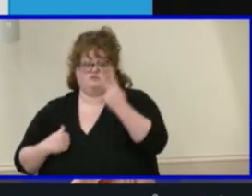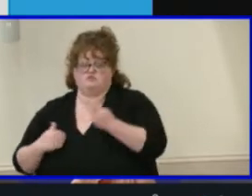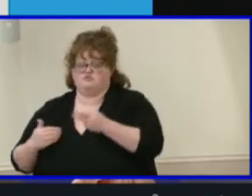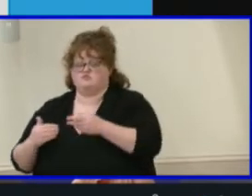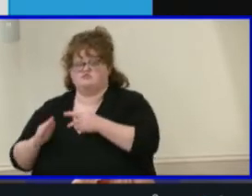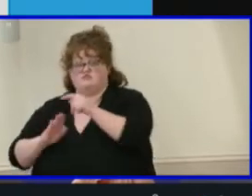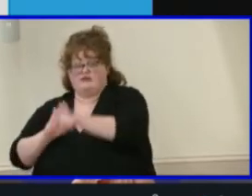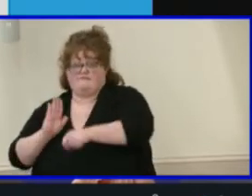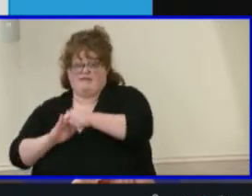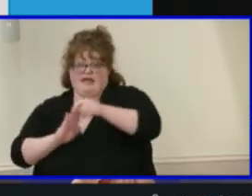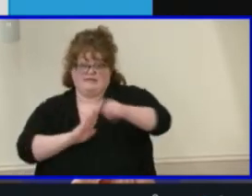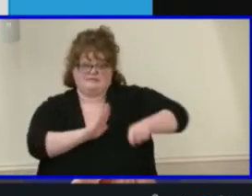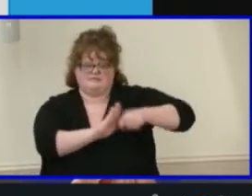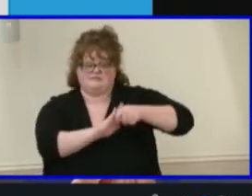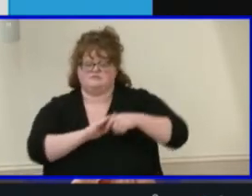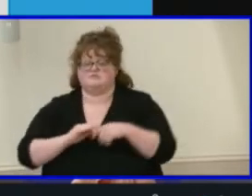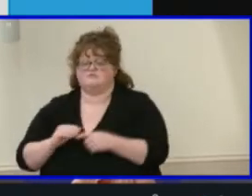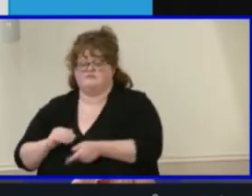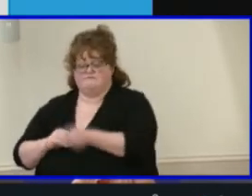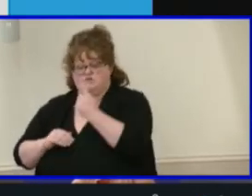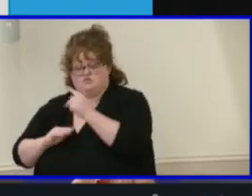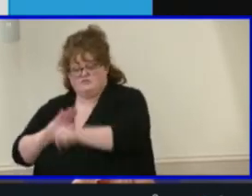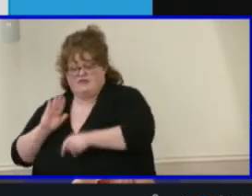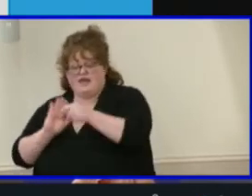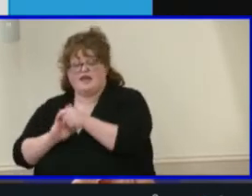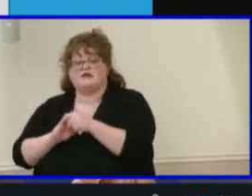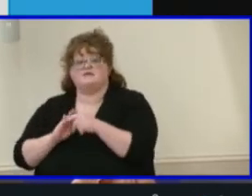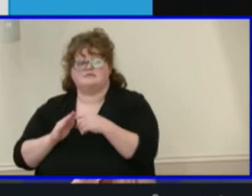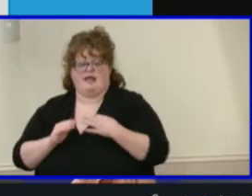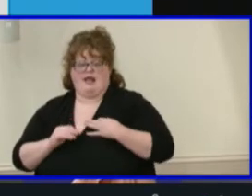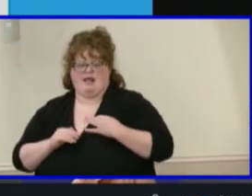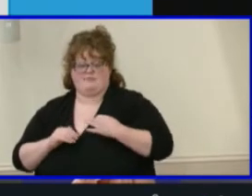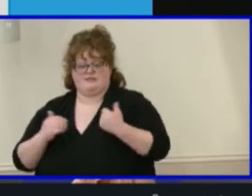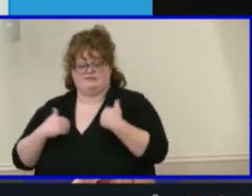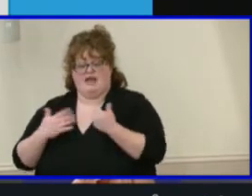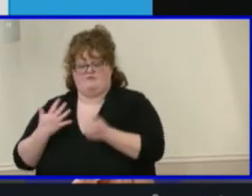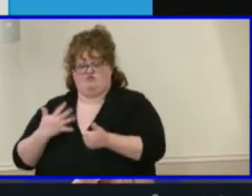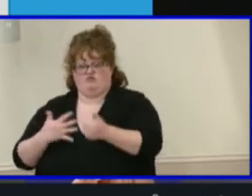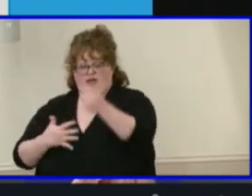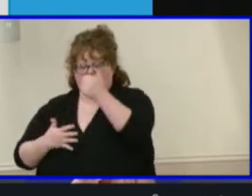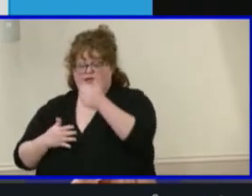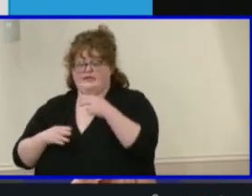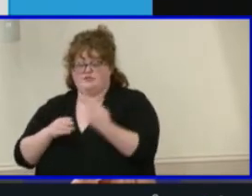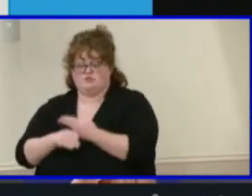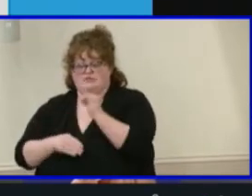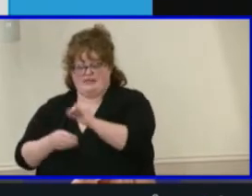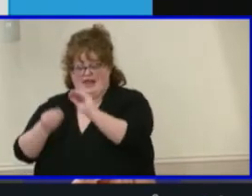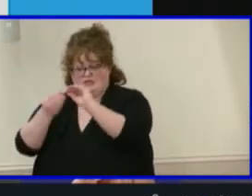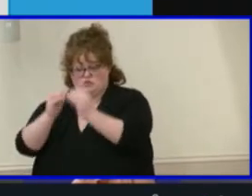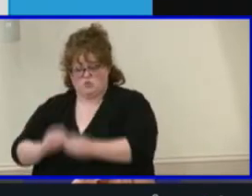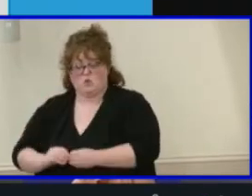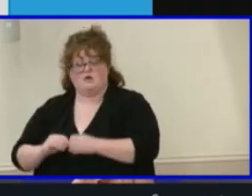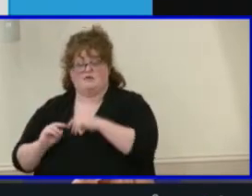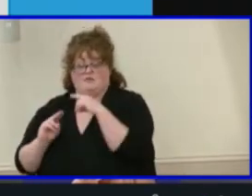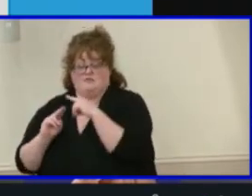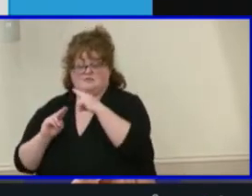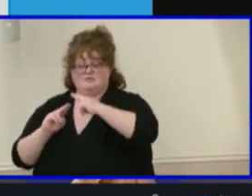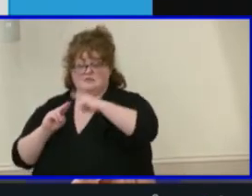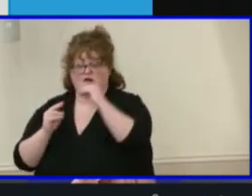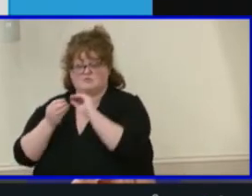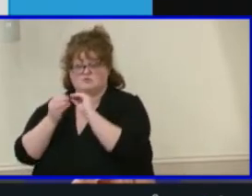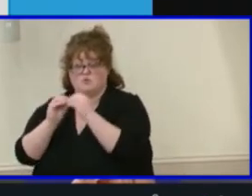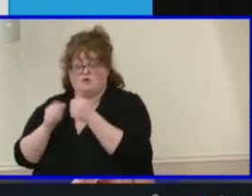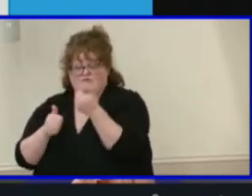of the selection process, Henrico applicants are ranked by composite score and the top scoring candidate from each middle school